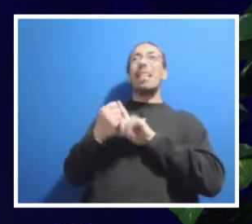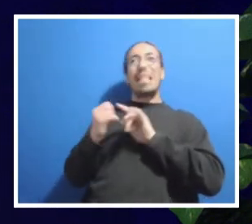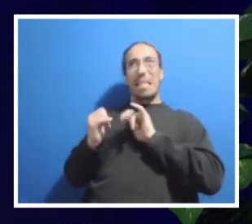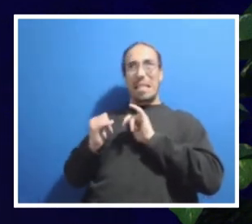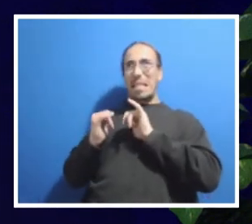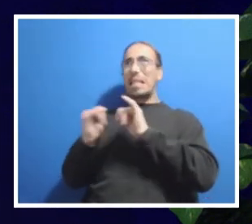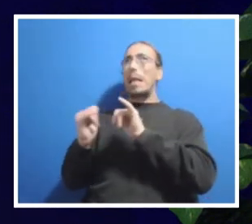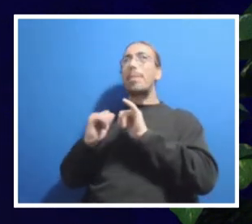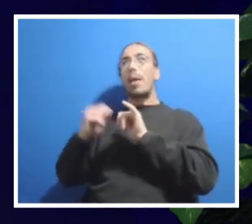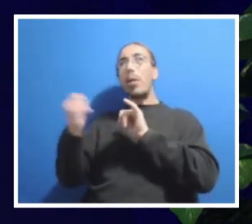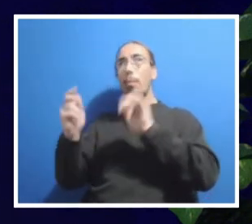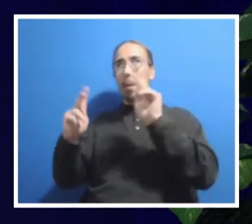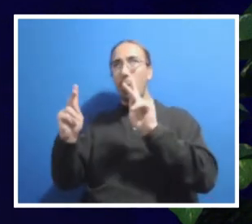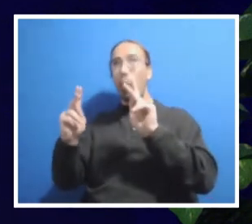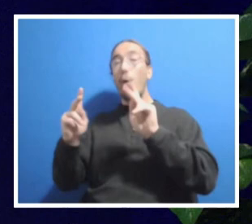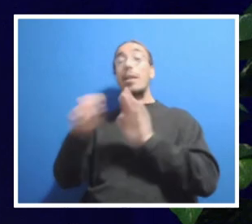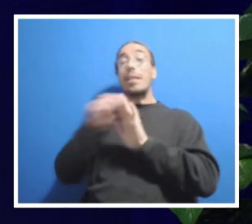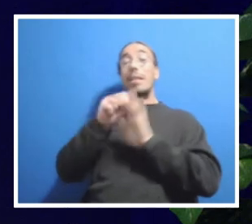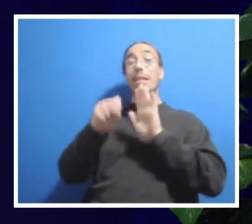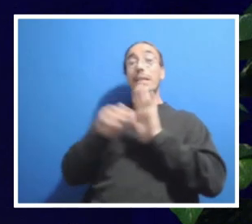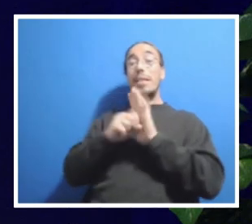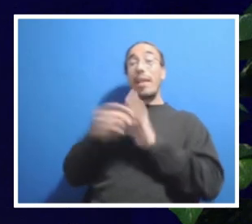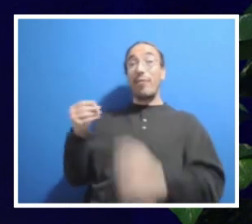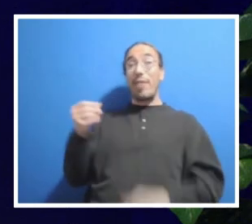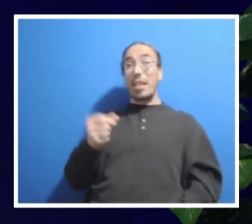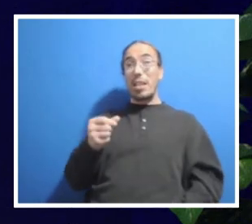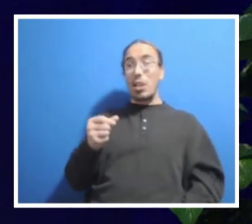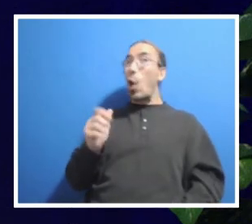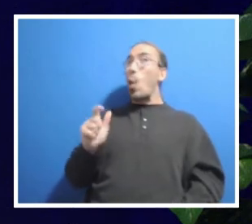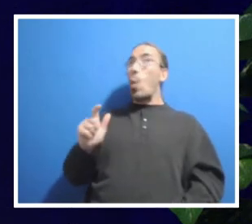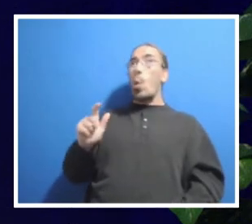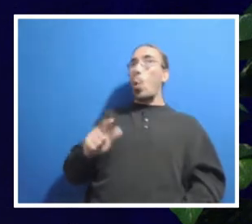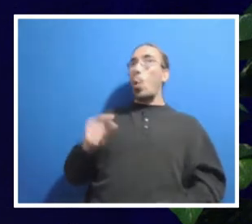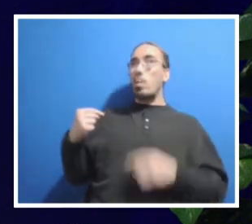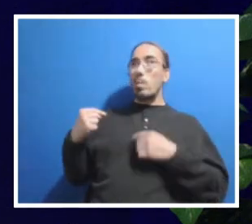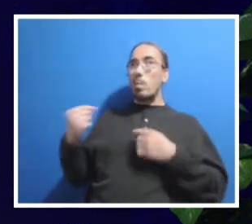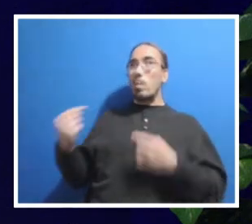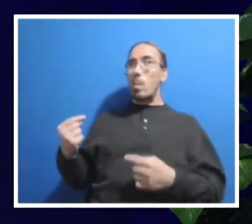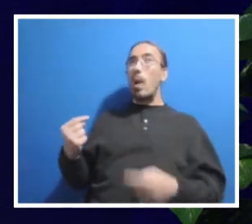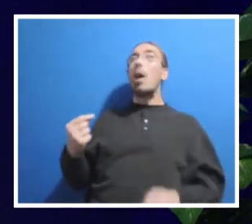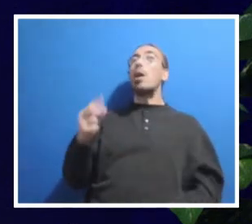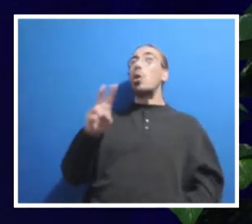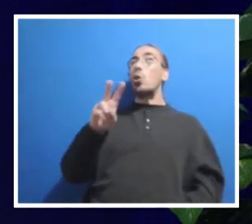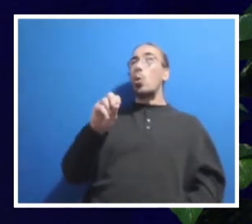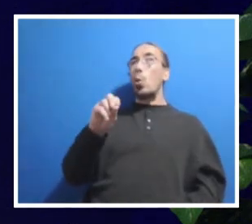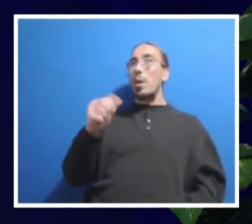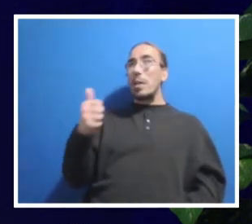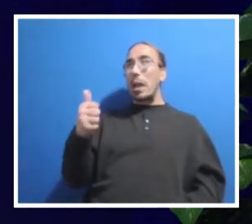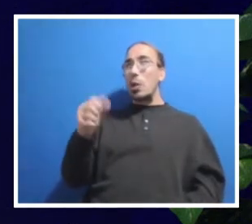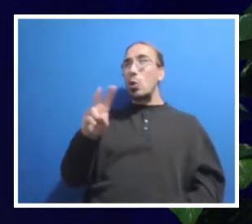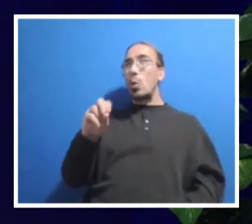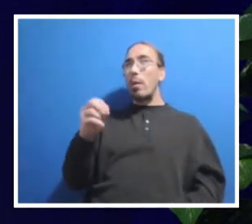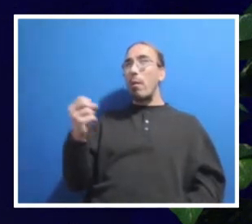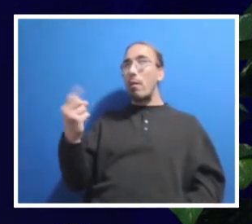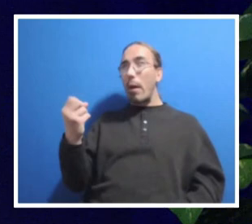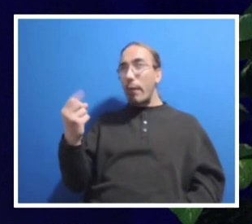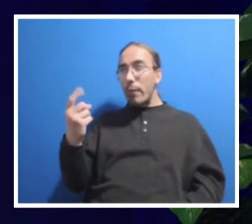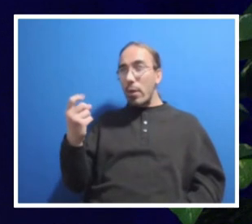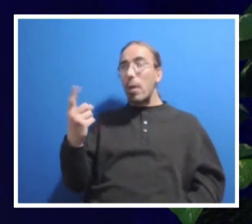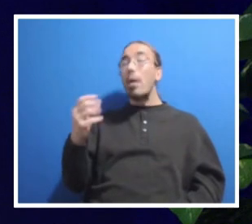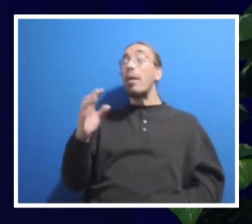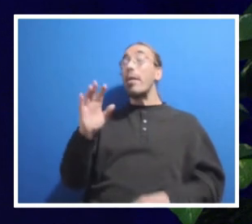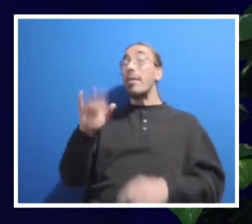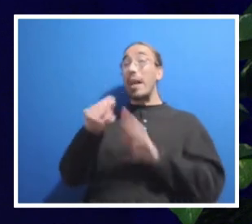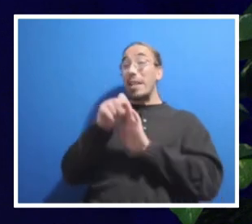state funding is lower than it was in fiscal year 2010, 2011. So with that stagnant state funding, it's been a